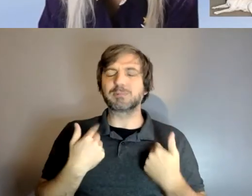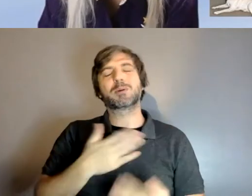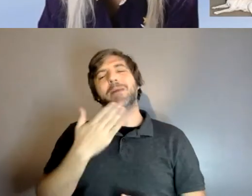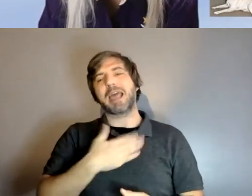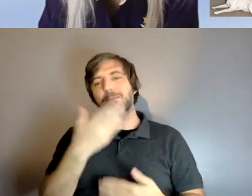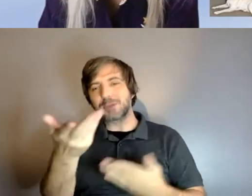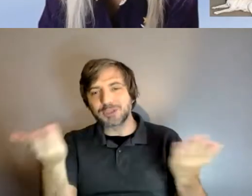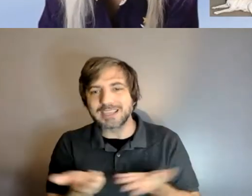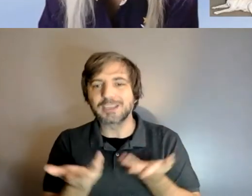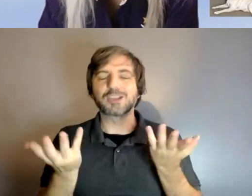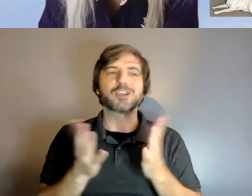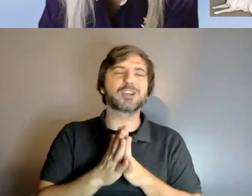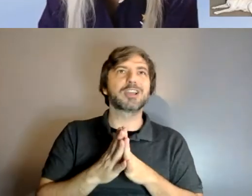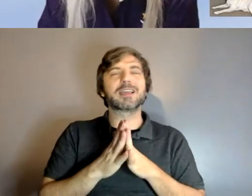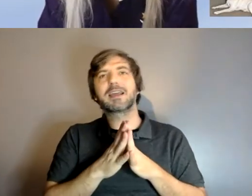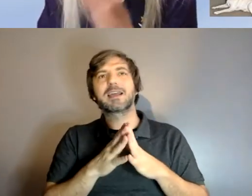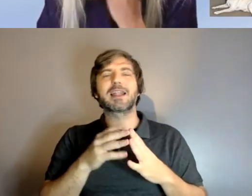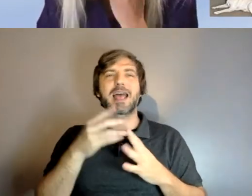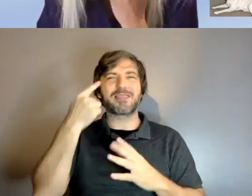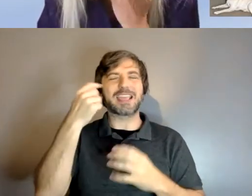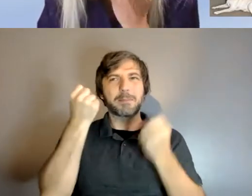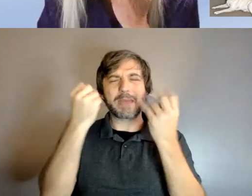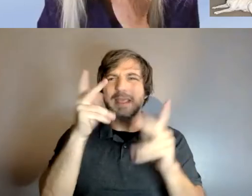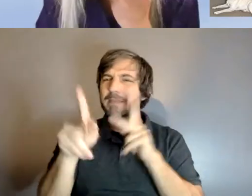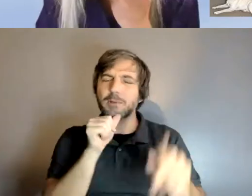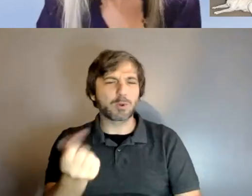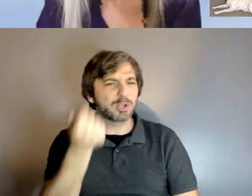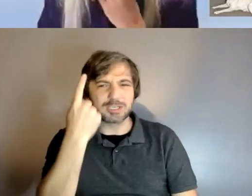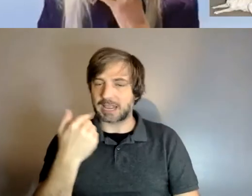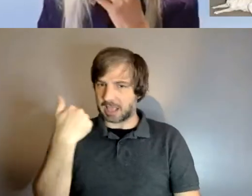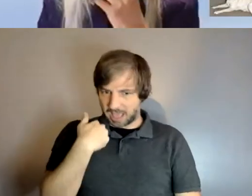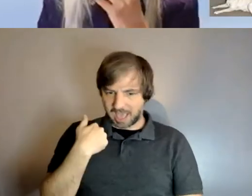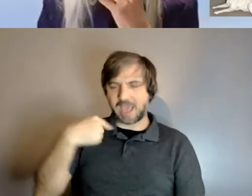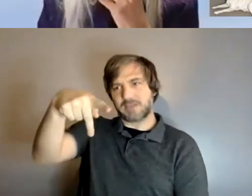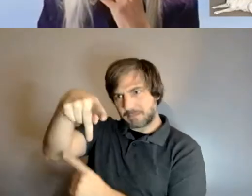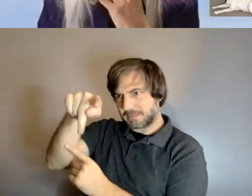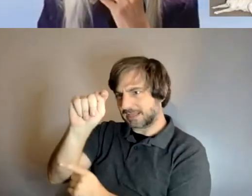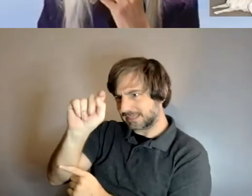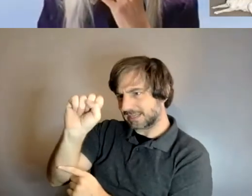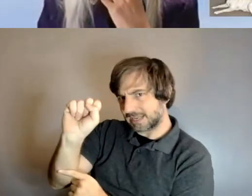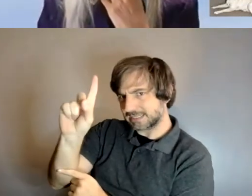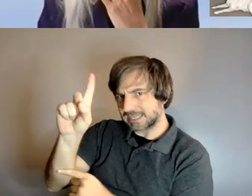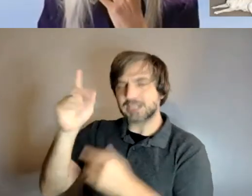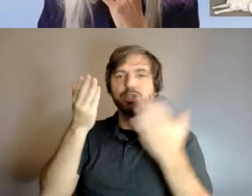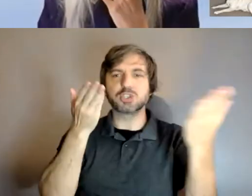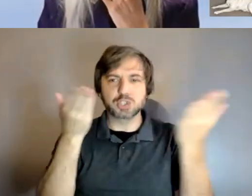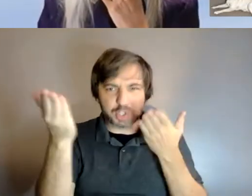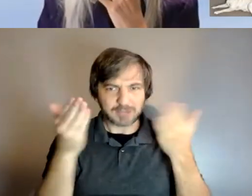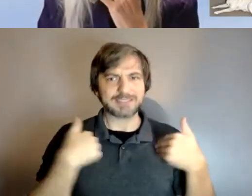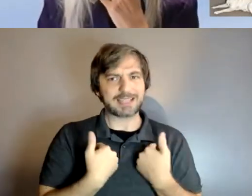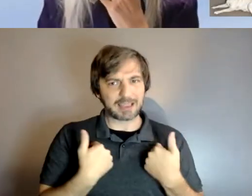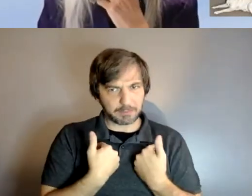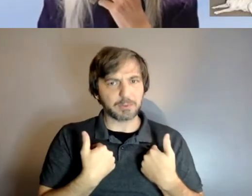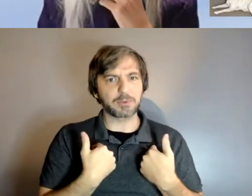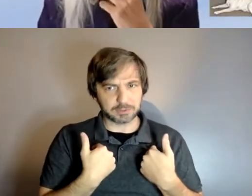think the same thing and people don't understand that there are ptsd service animals that they are not there are